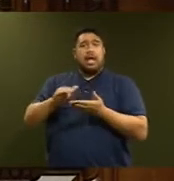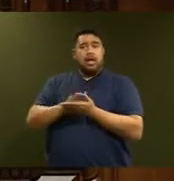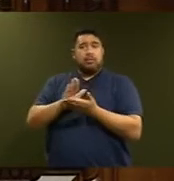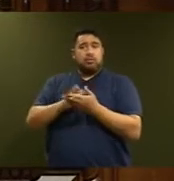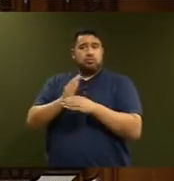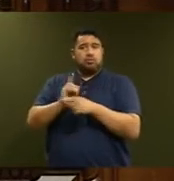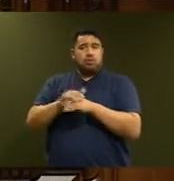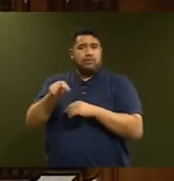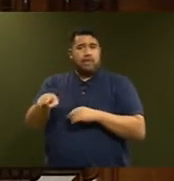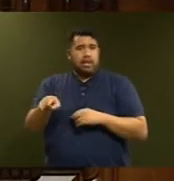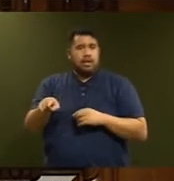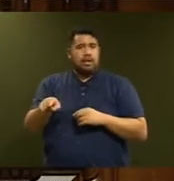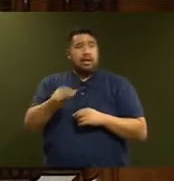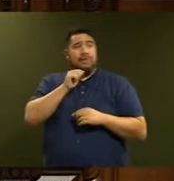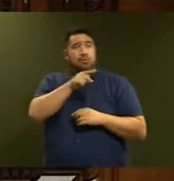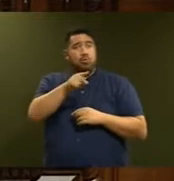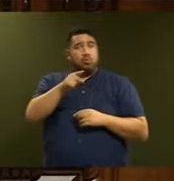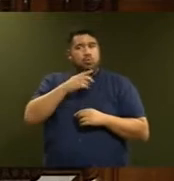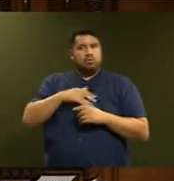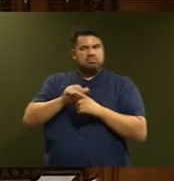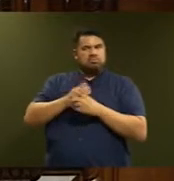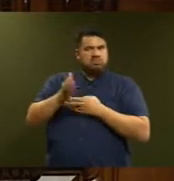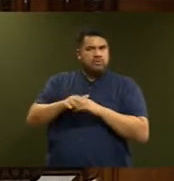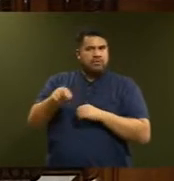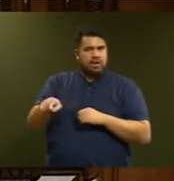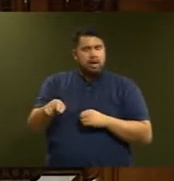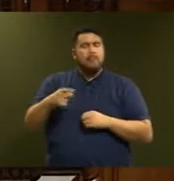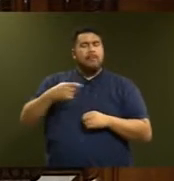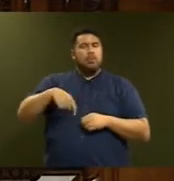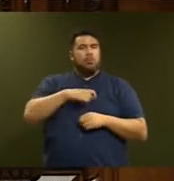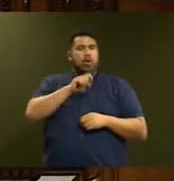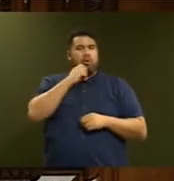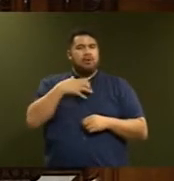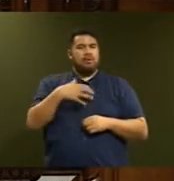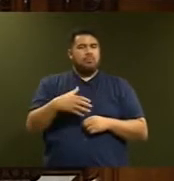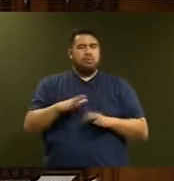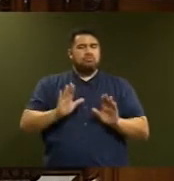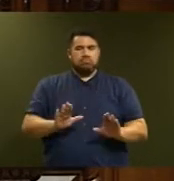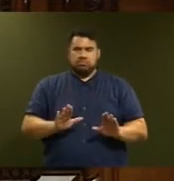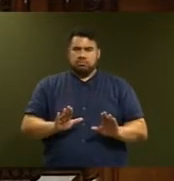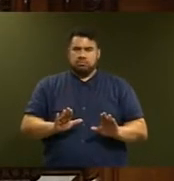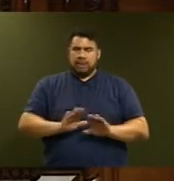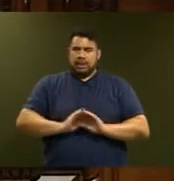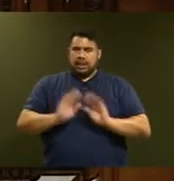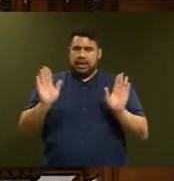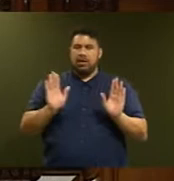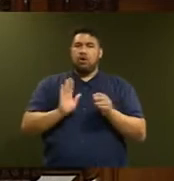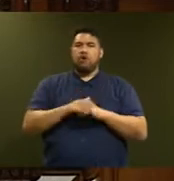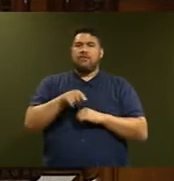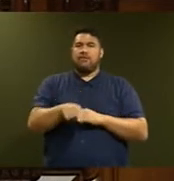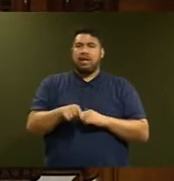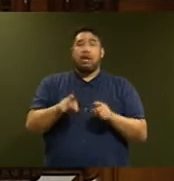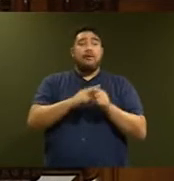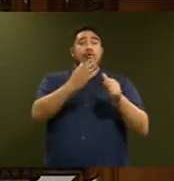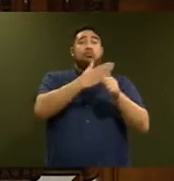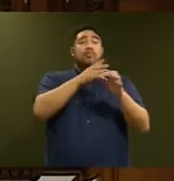for lodging questions. We are going to be tighter about ministerial responsibility, especially for primary